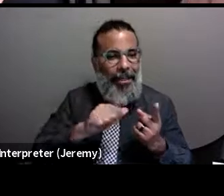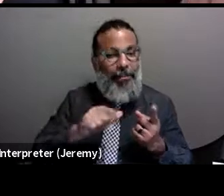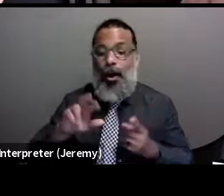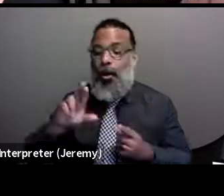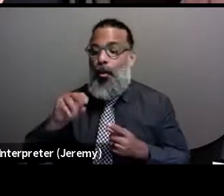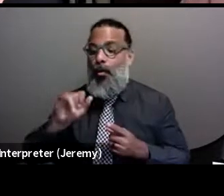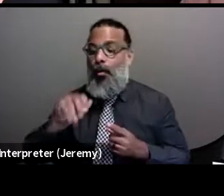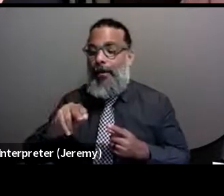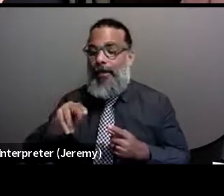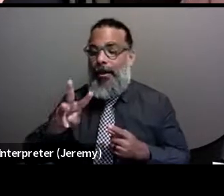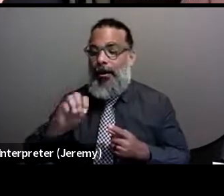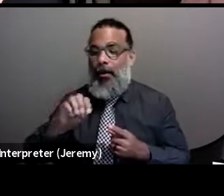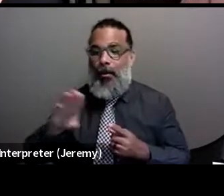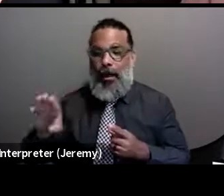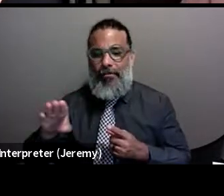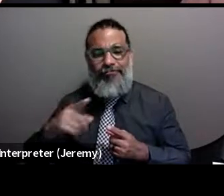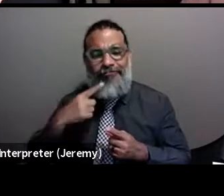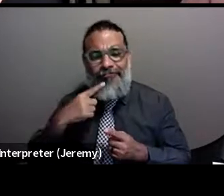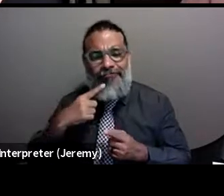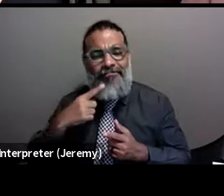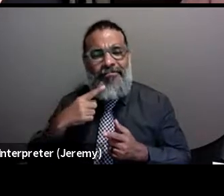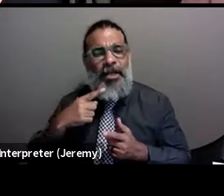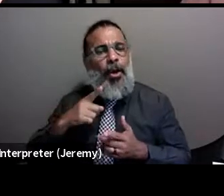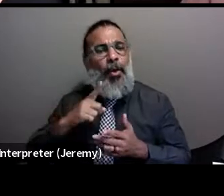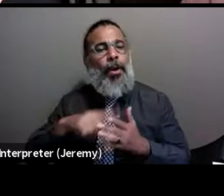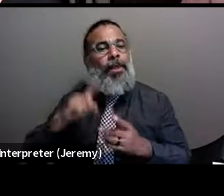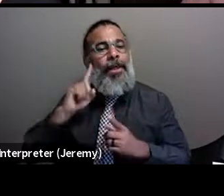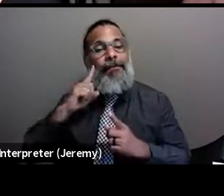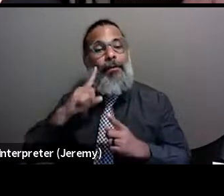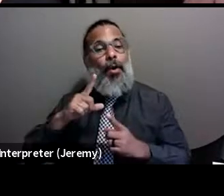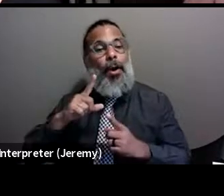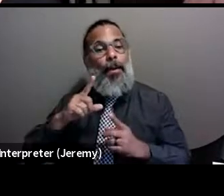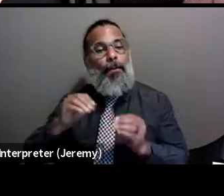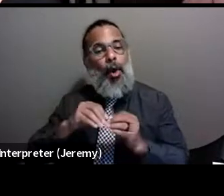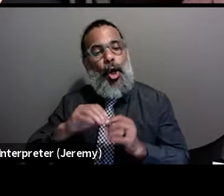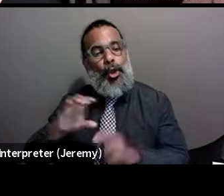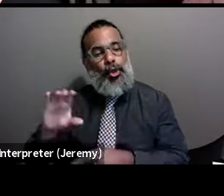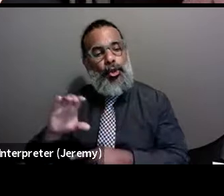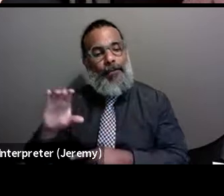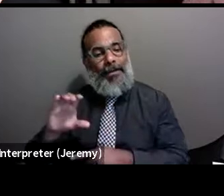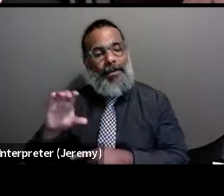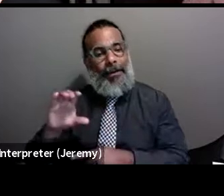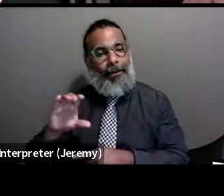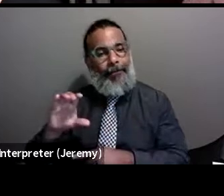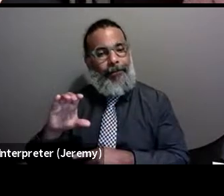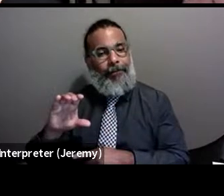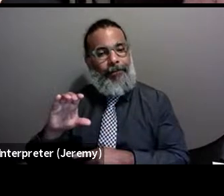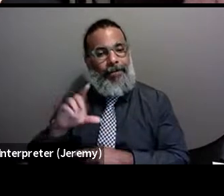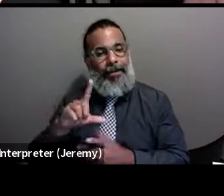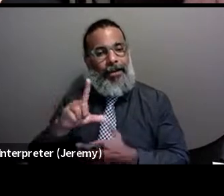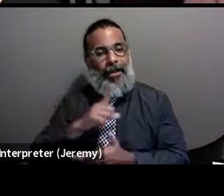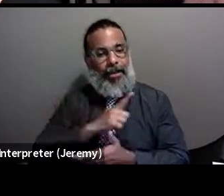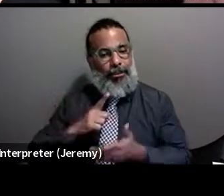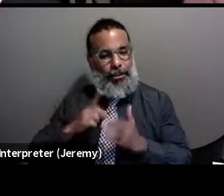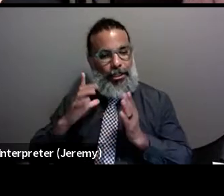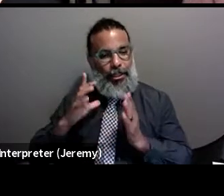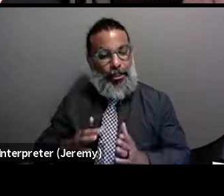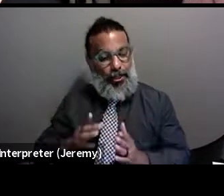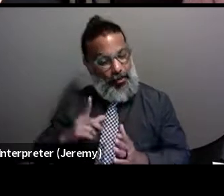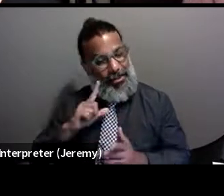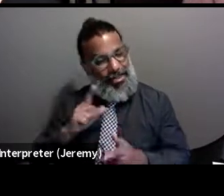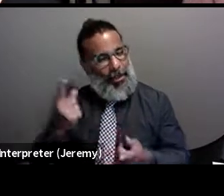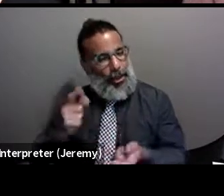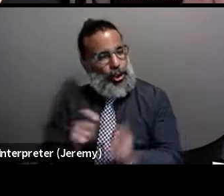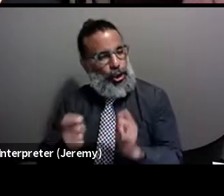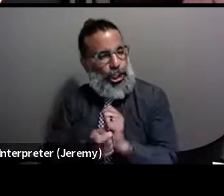what will ultimately be the tipping point for so-called conservative legislatures to convince them to expand Medicaid, or is there a tipping point at all?